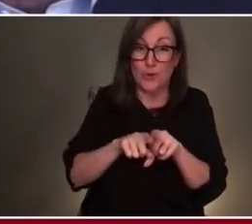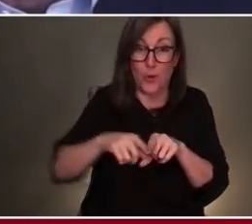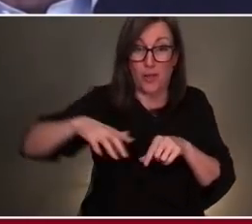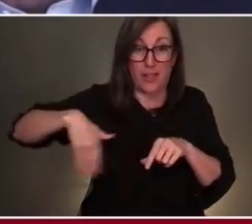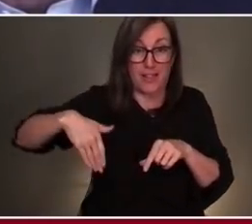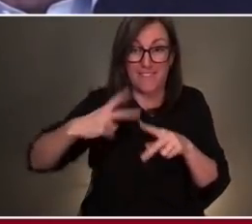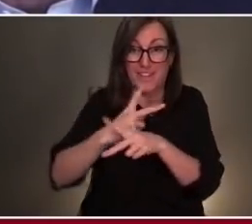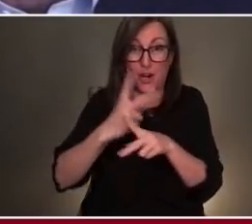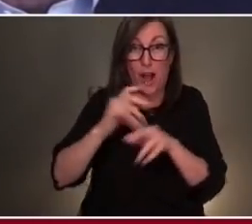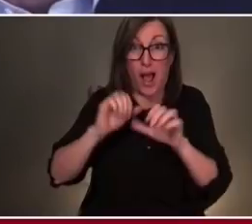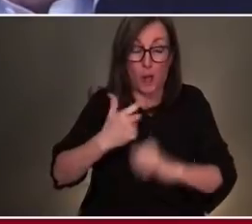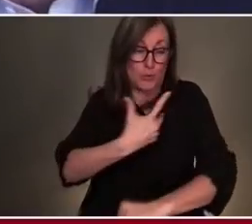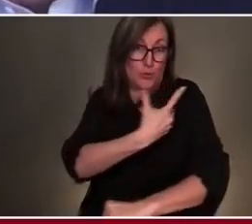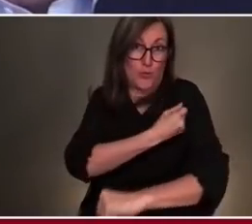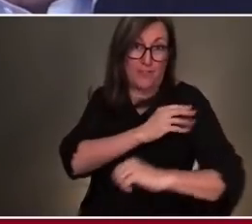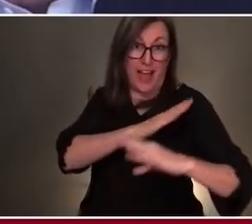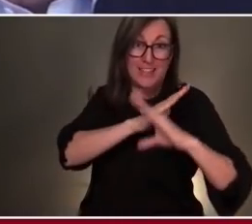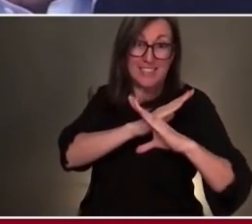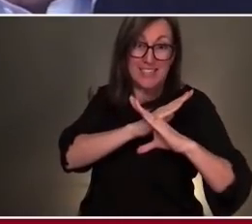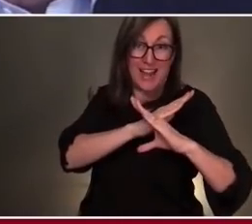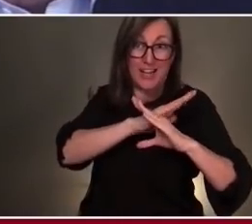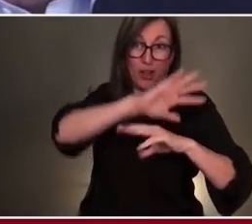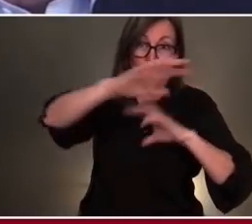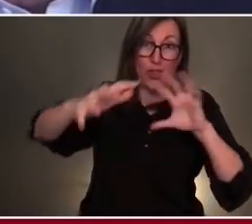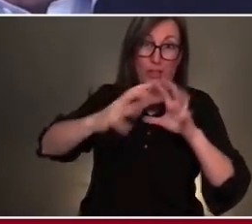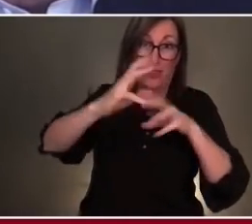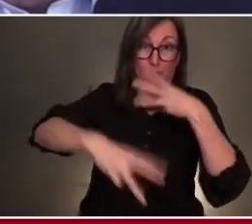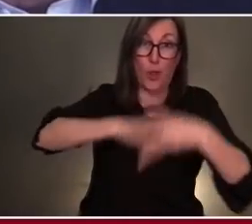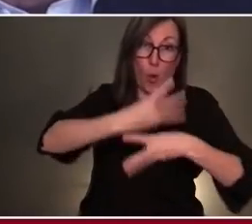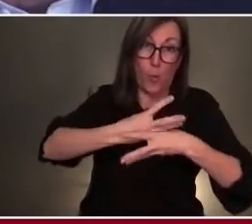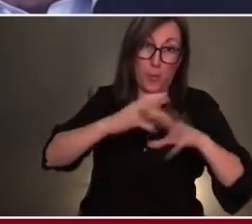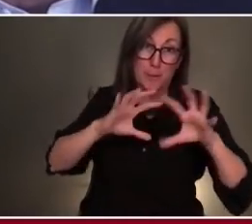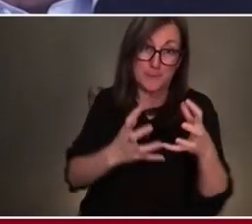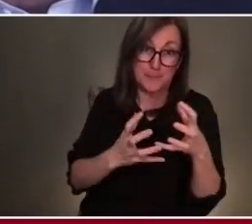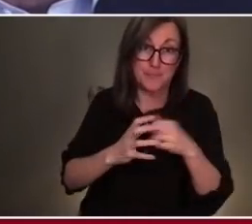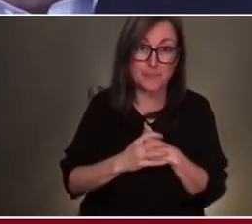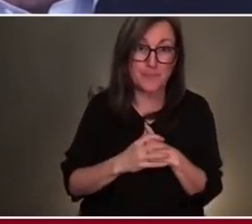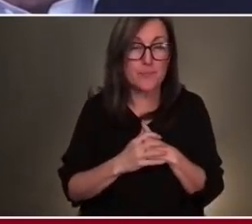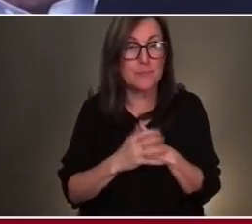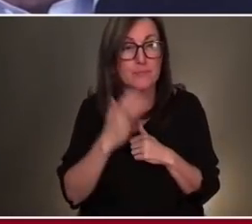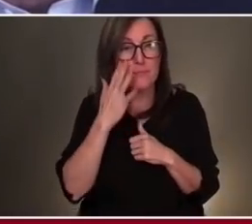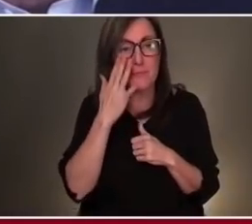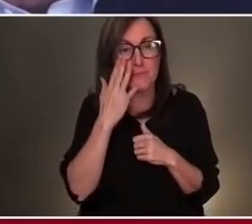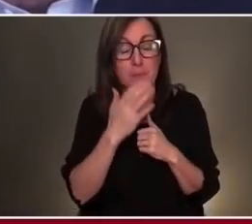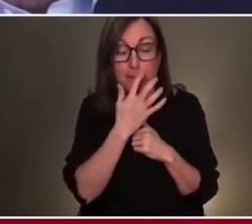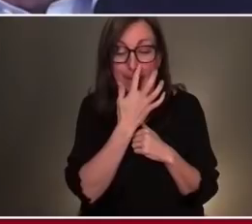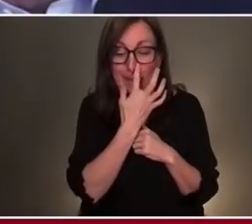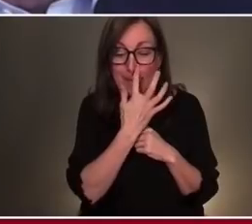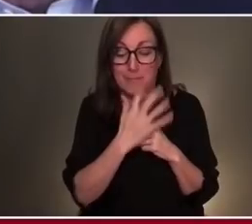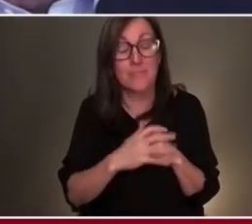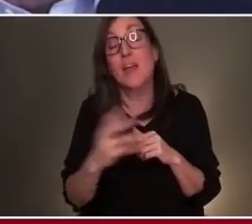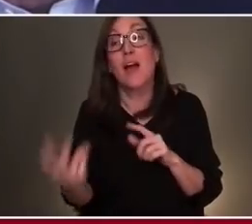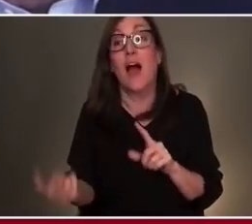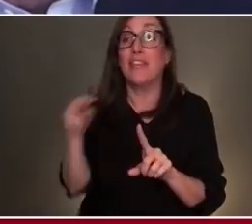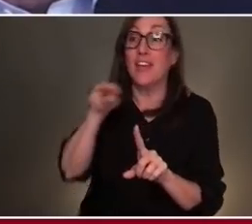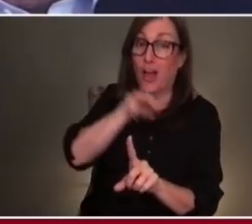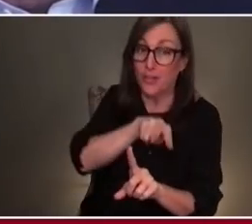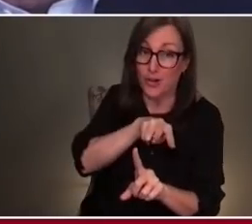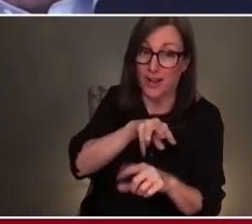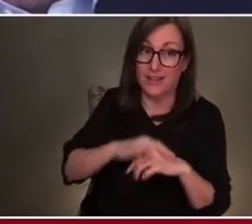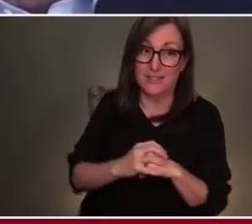So there may be concerns for more variants. I'd like you to be able to comment on that, on how that effort works. On the other hand,